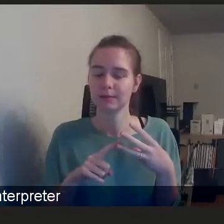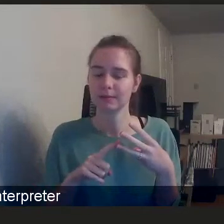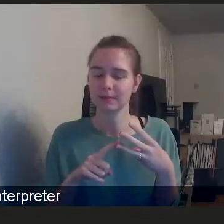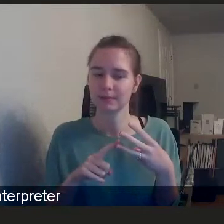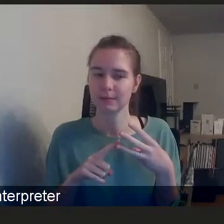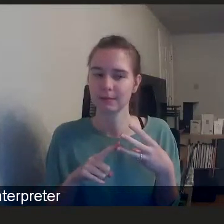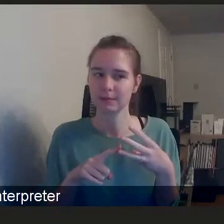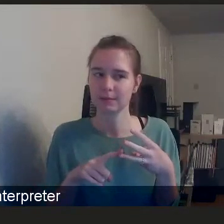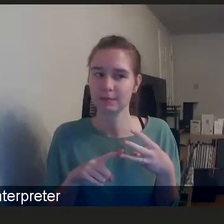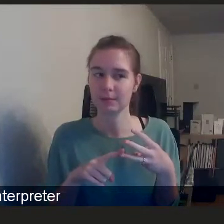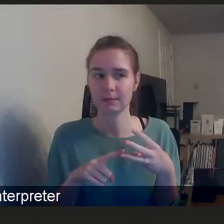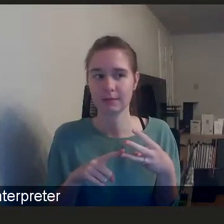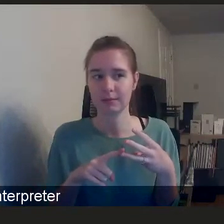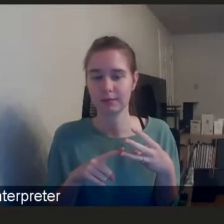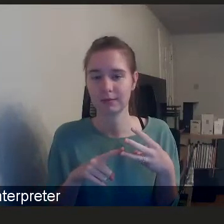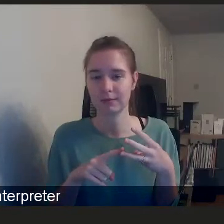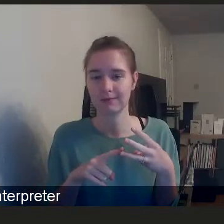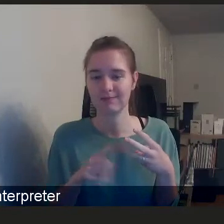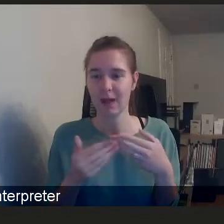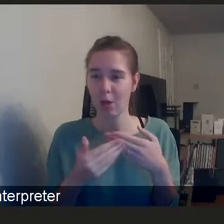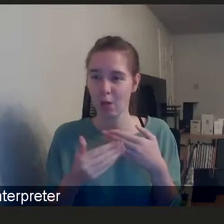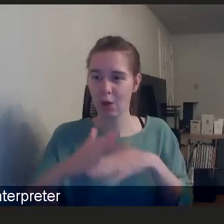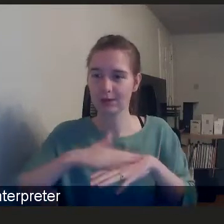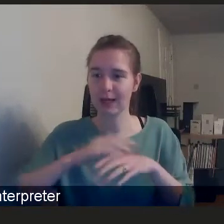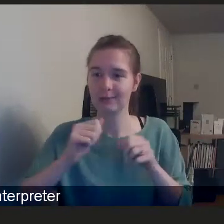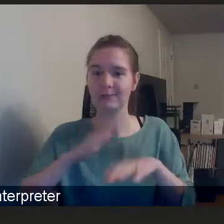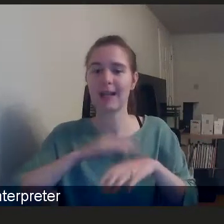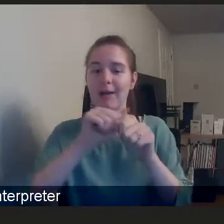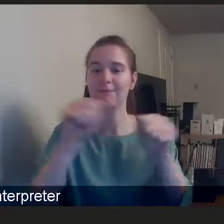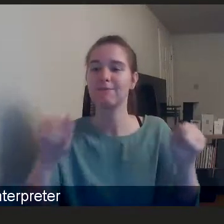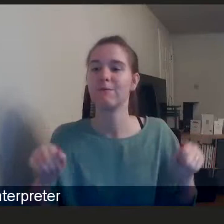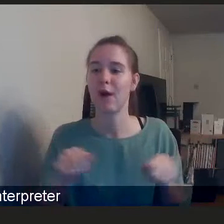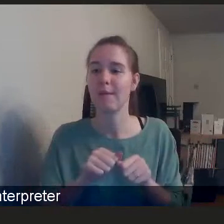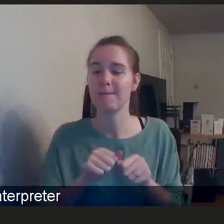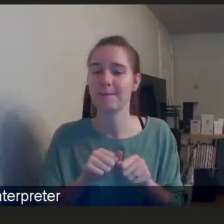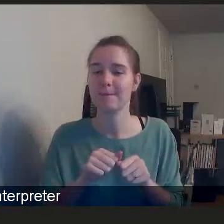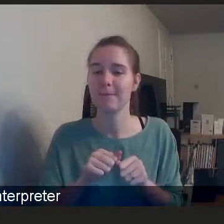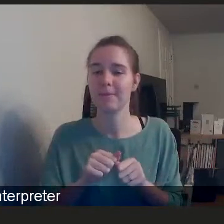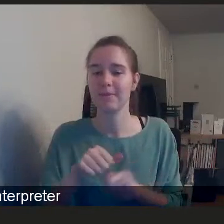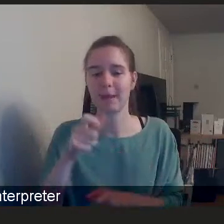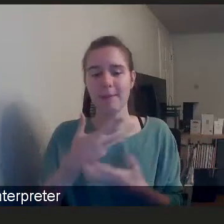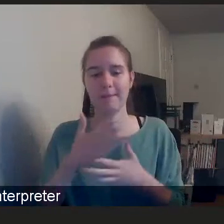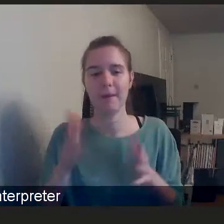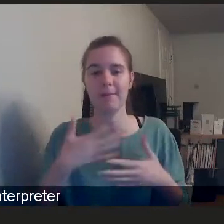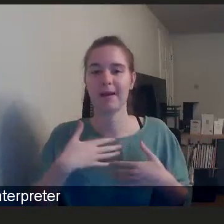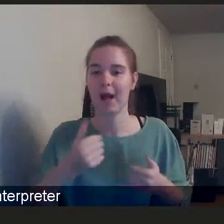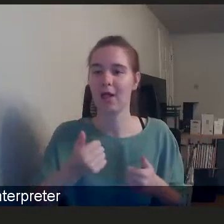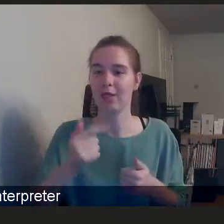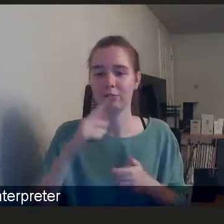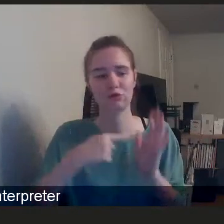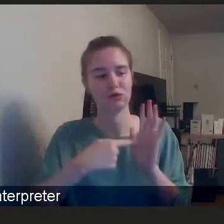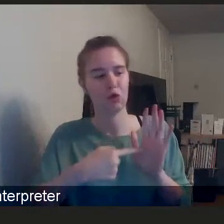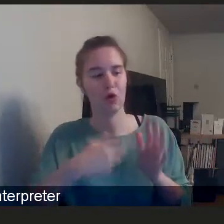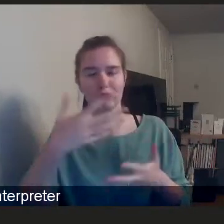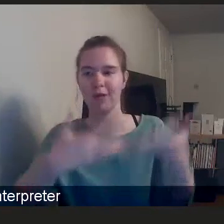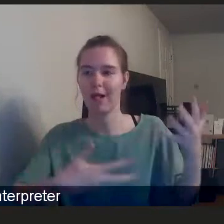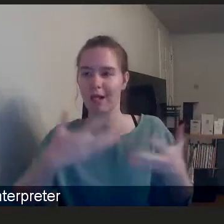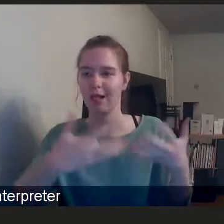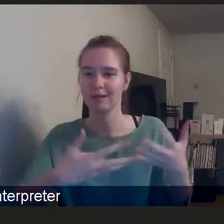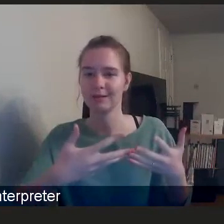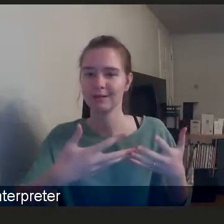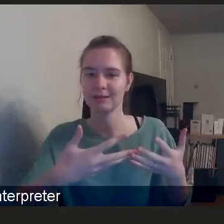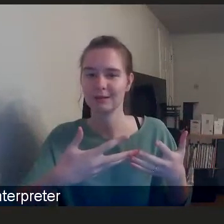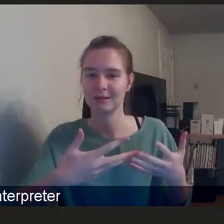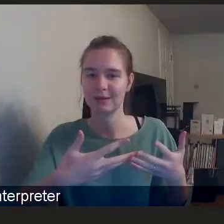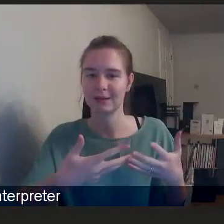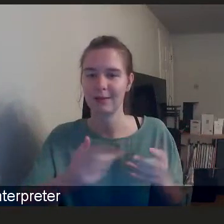timeframe that public health interventions take to deliver results, which, of course, the public political system is